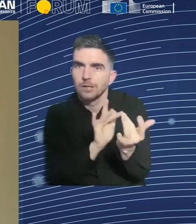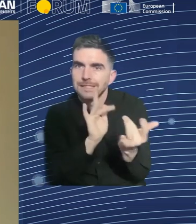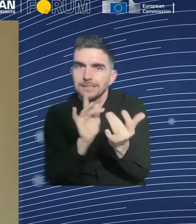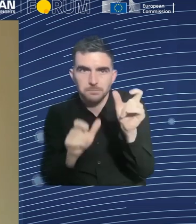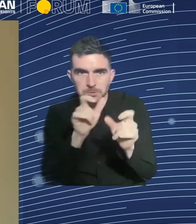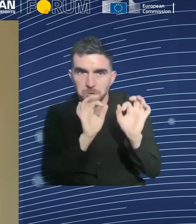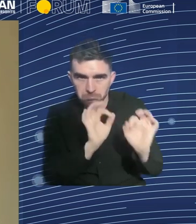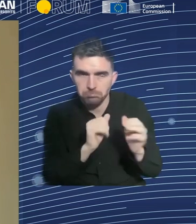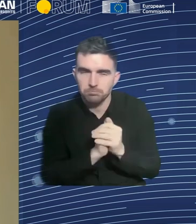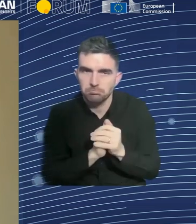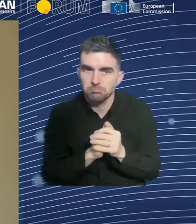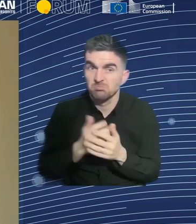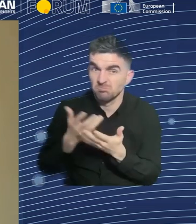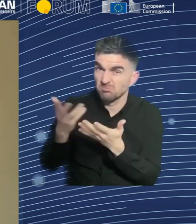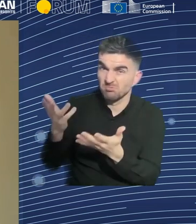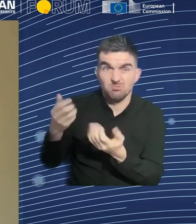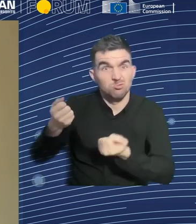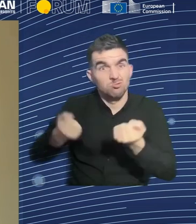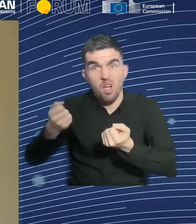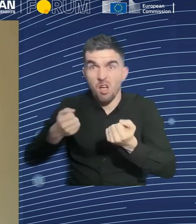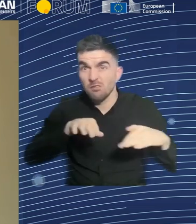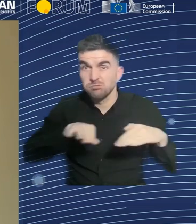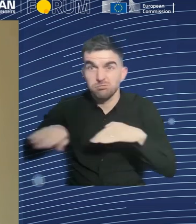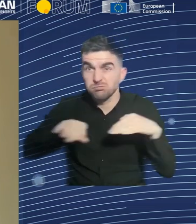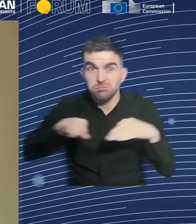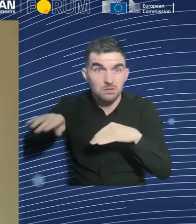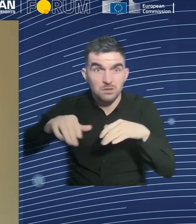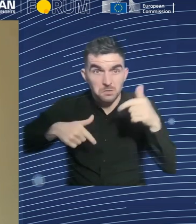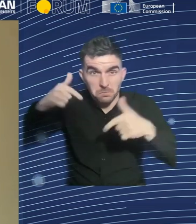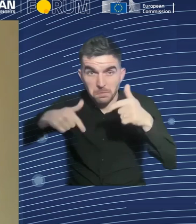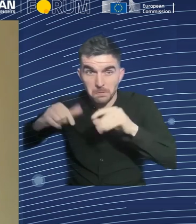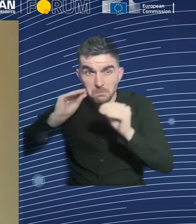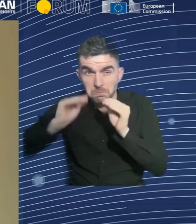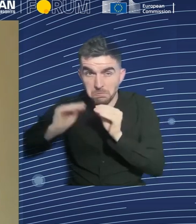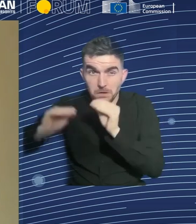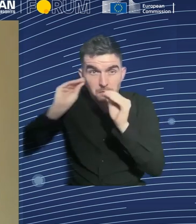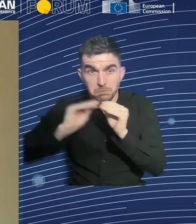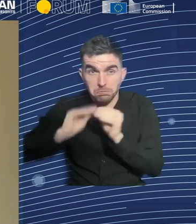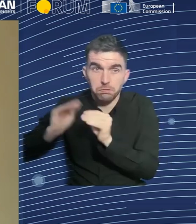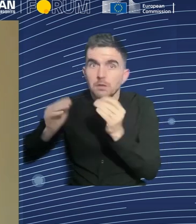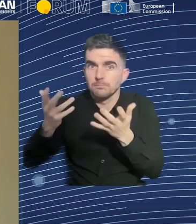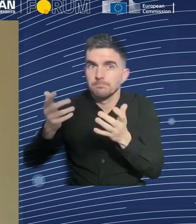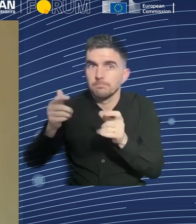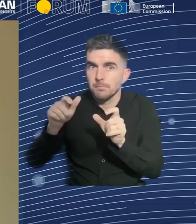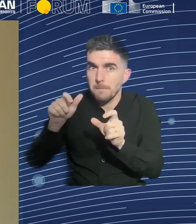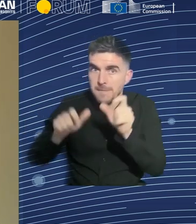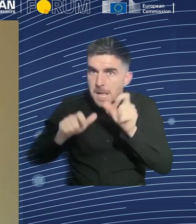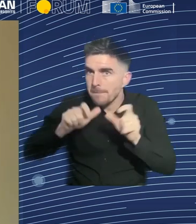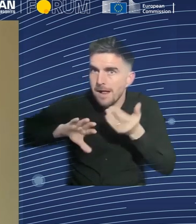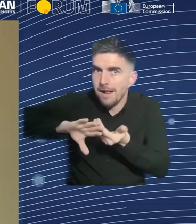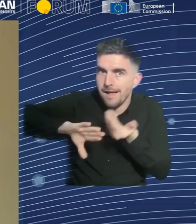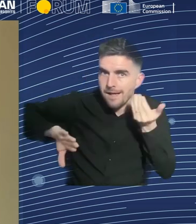a camera to actually see what they're doing. So they could weld a person just as much as a car. And so they're typically